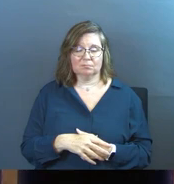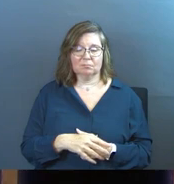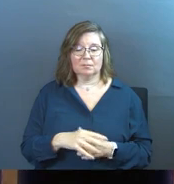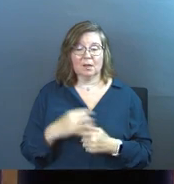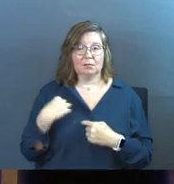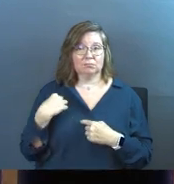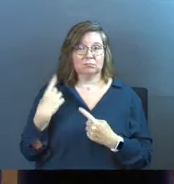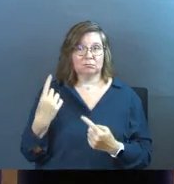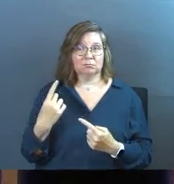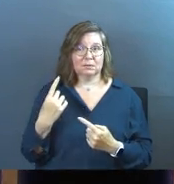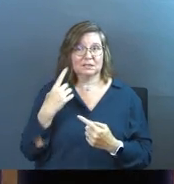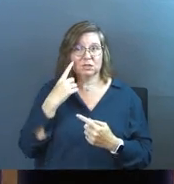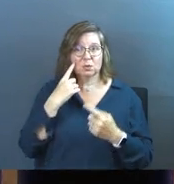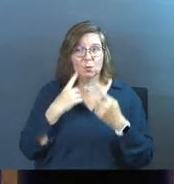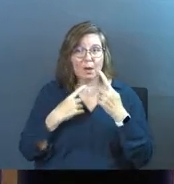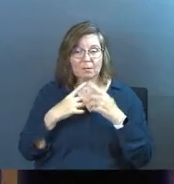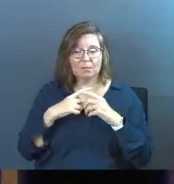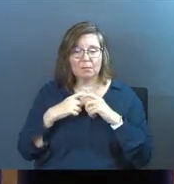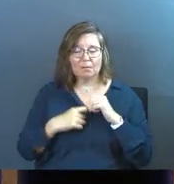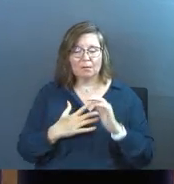How long has it been since you wept?